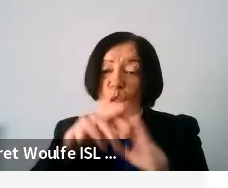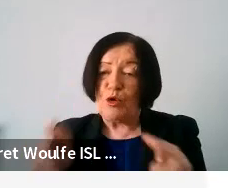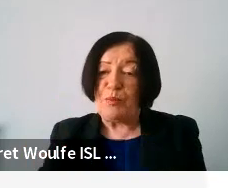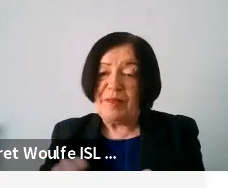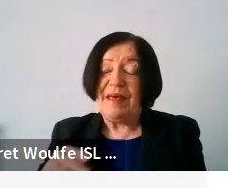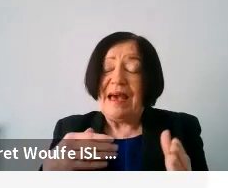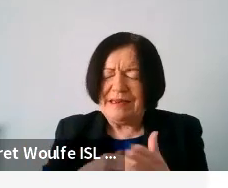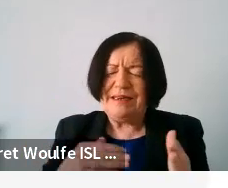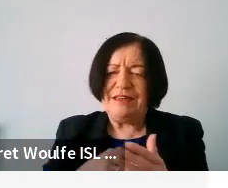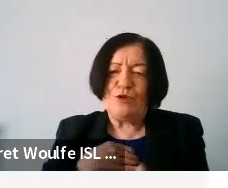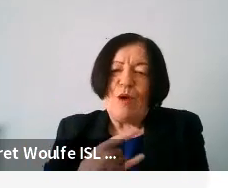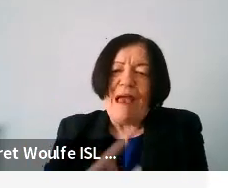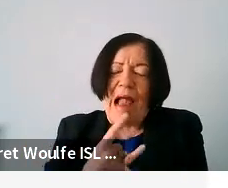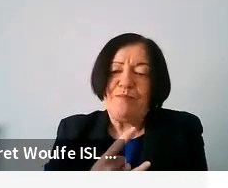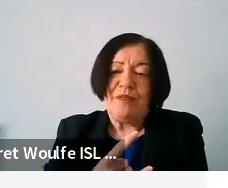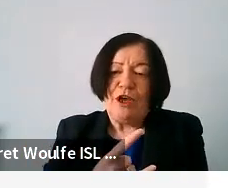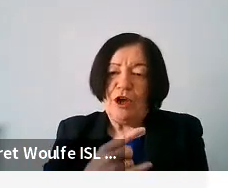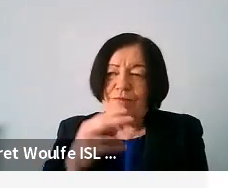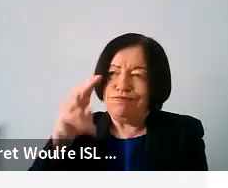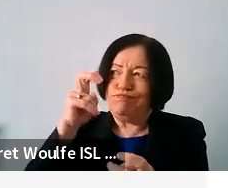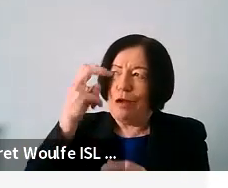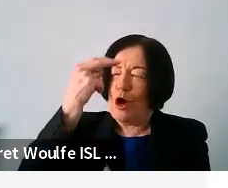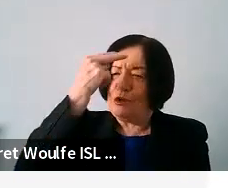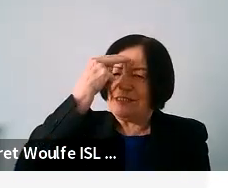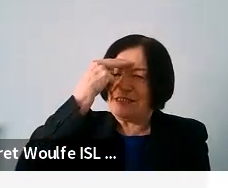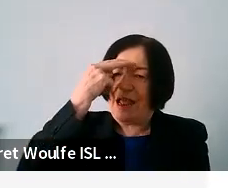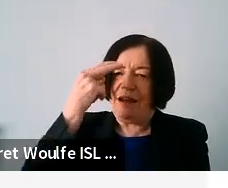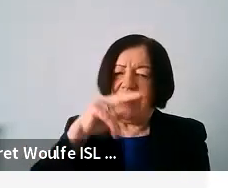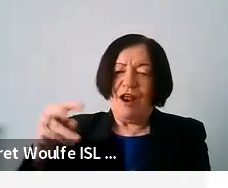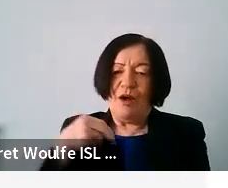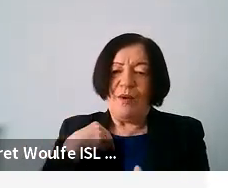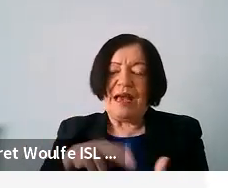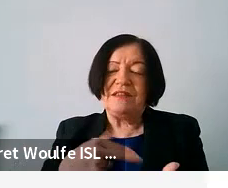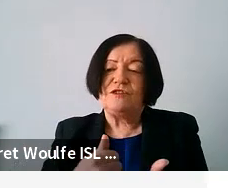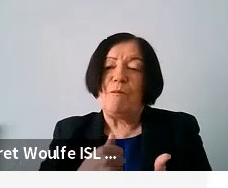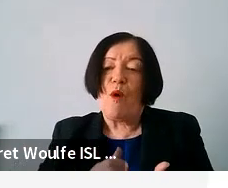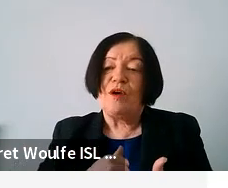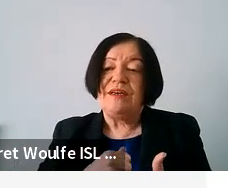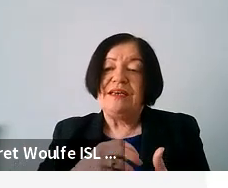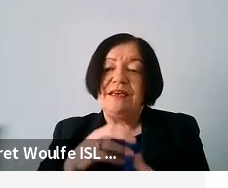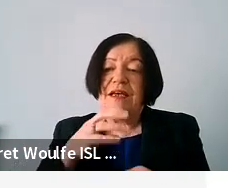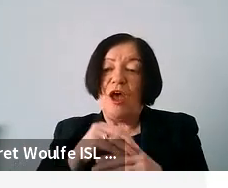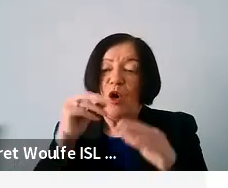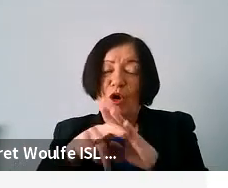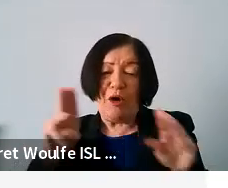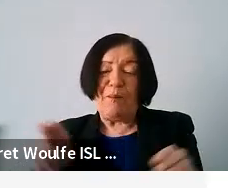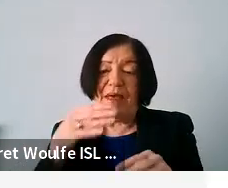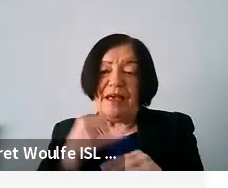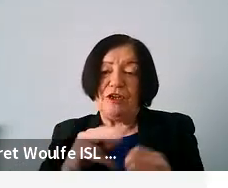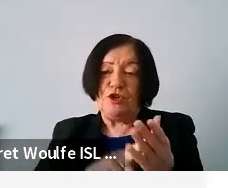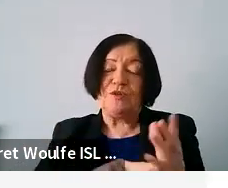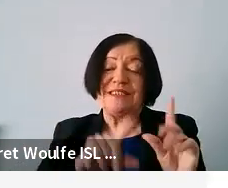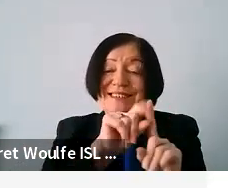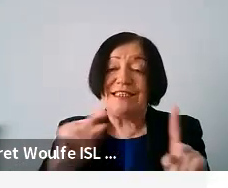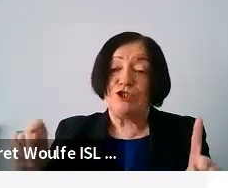yeah, to help also understand how we can support seniors in using digital tools.